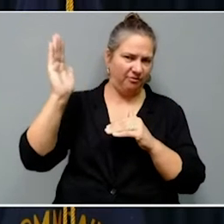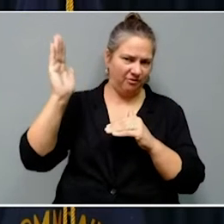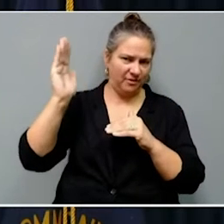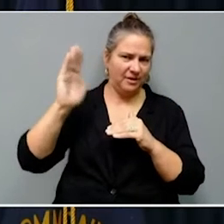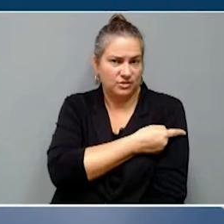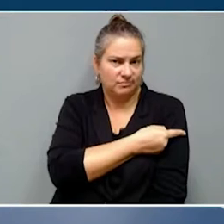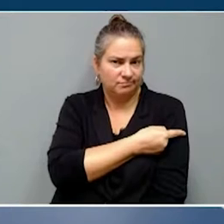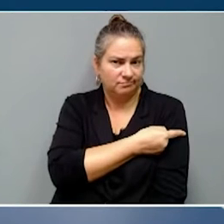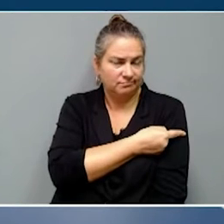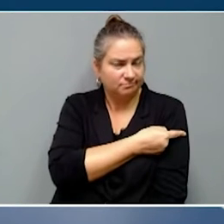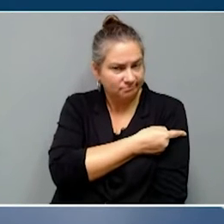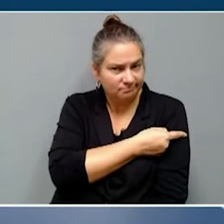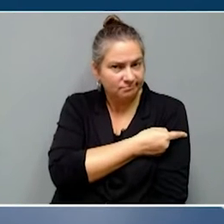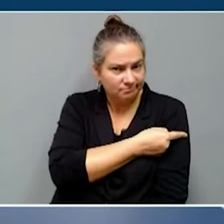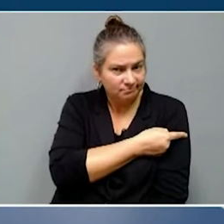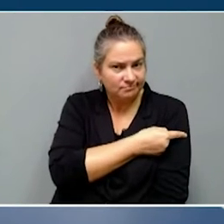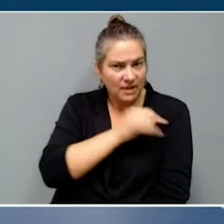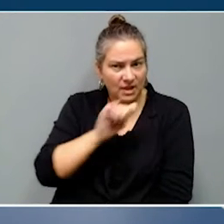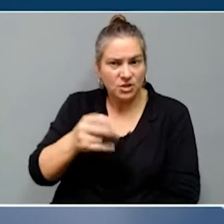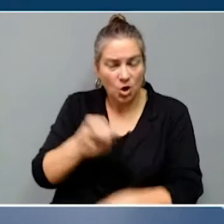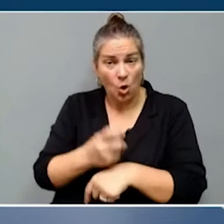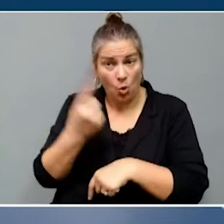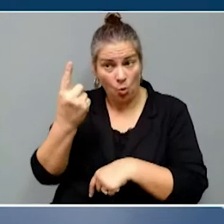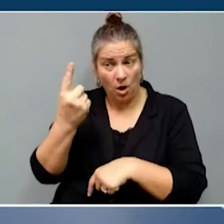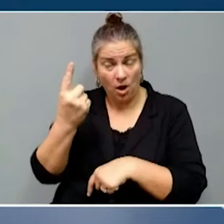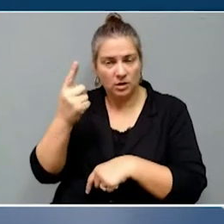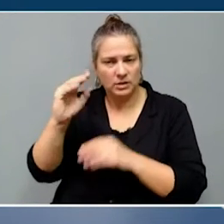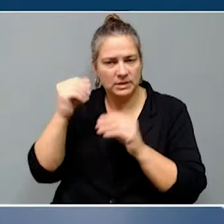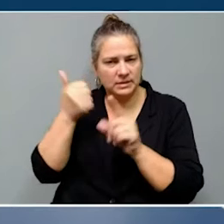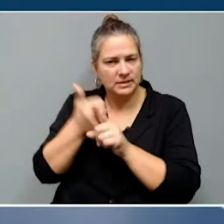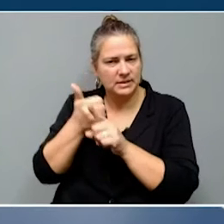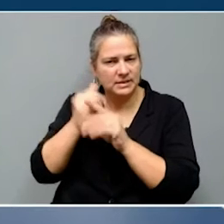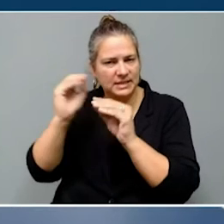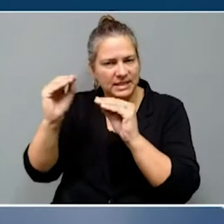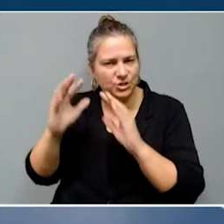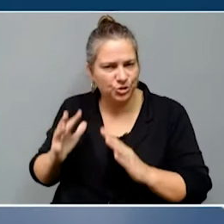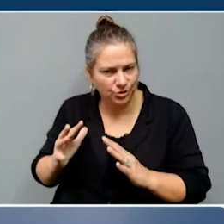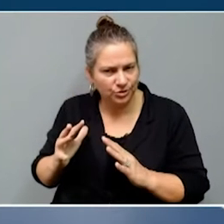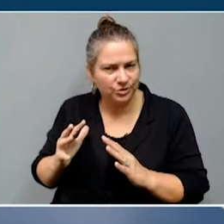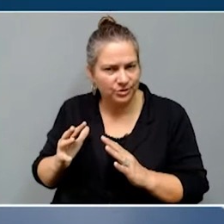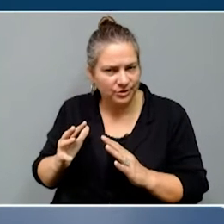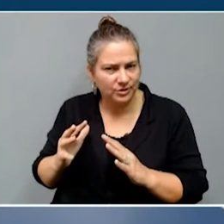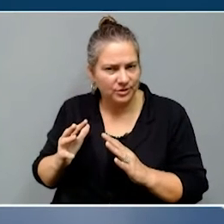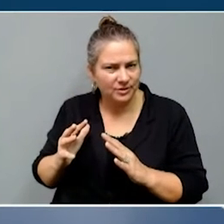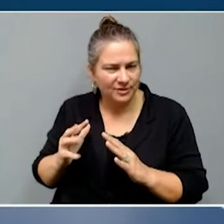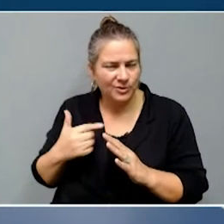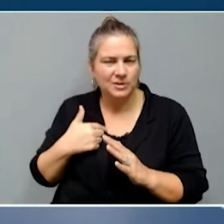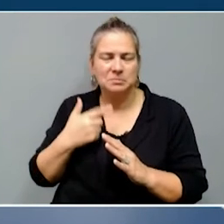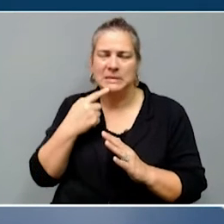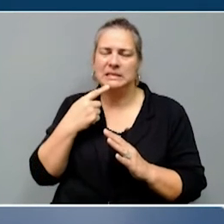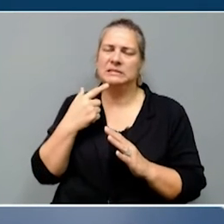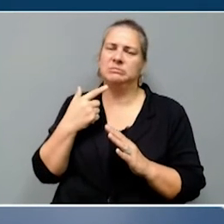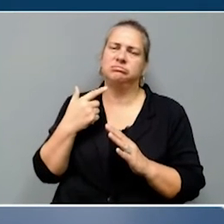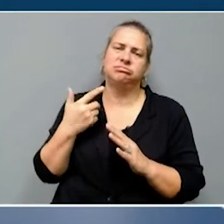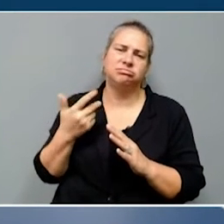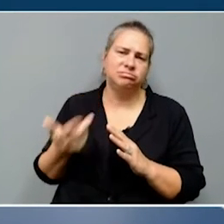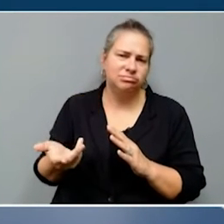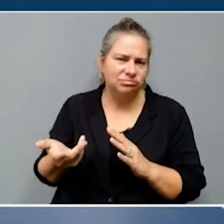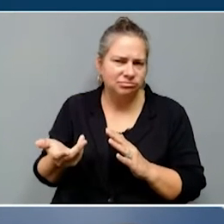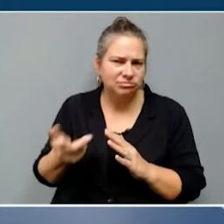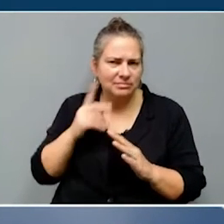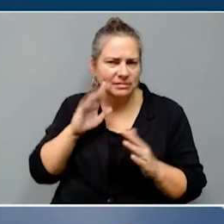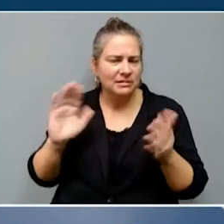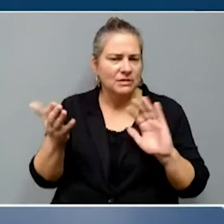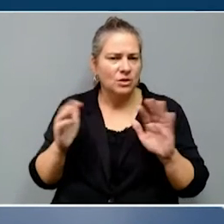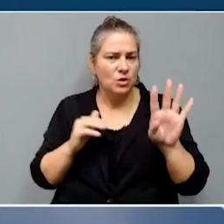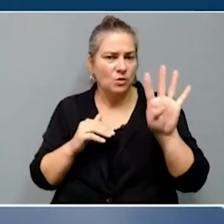Kentuckians. Since July, among all patients under the age of 60, those who have not been vaccinated have been dying at